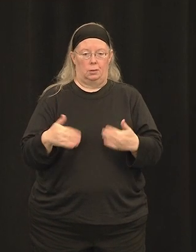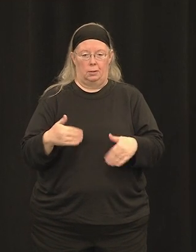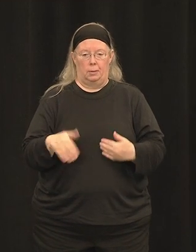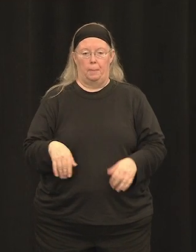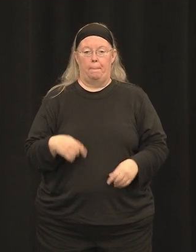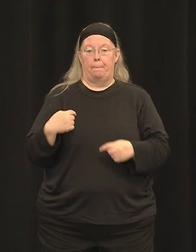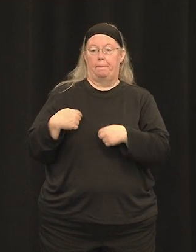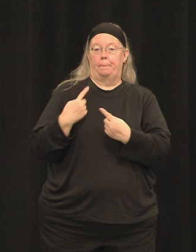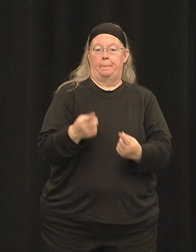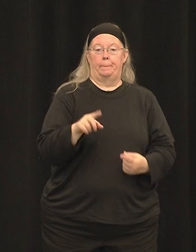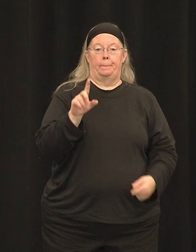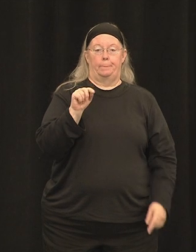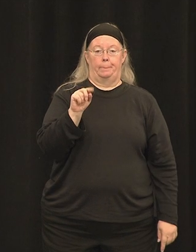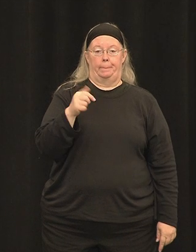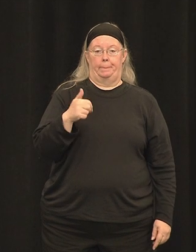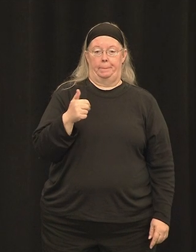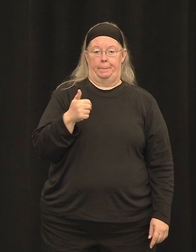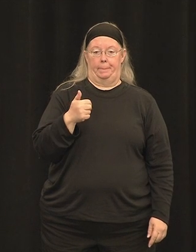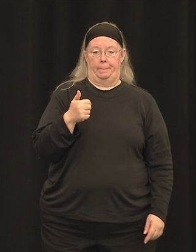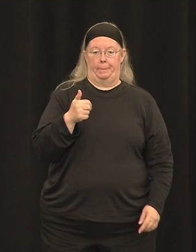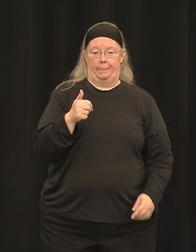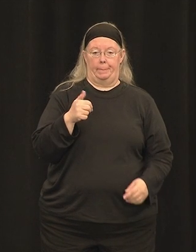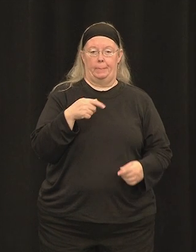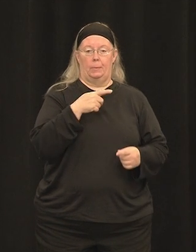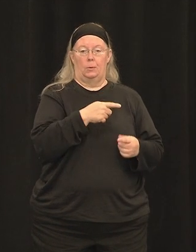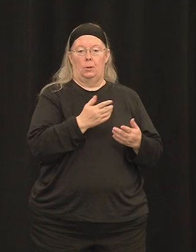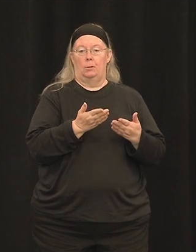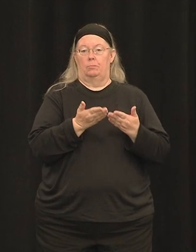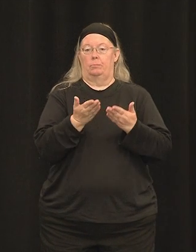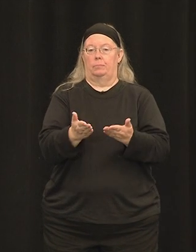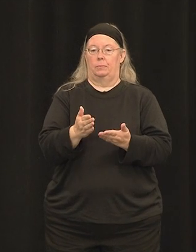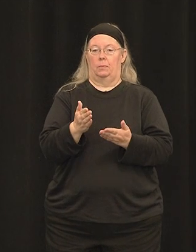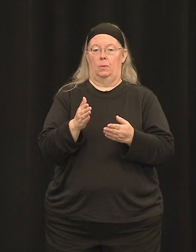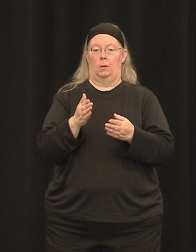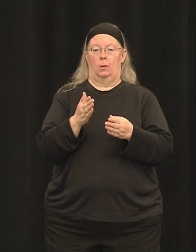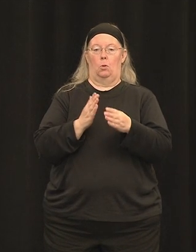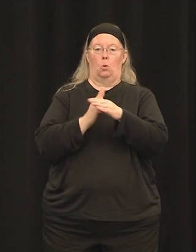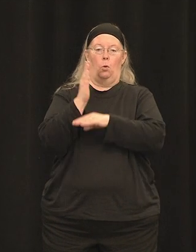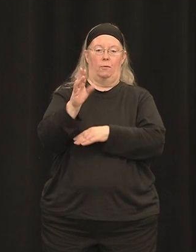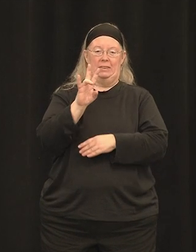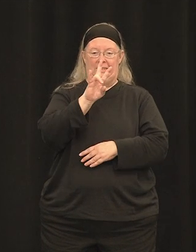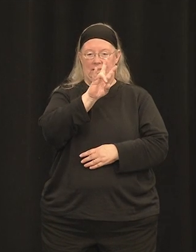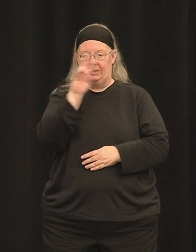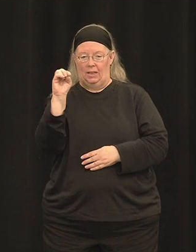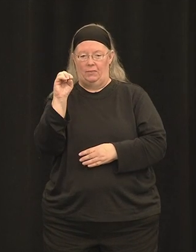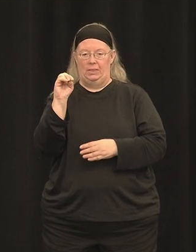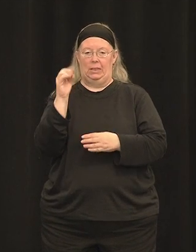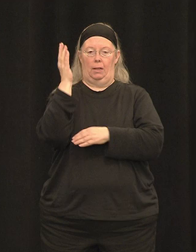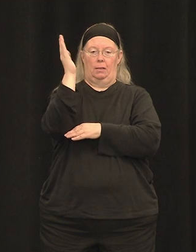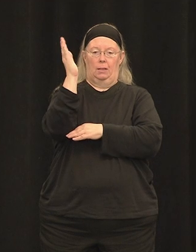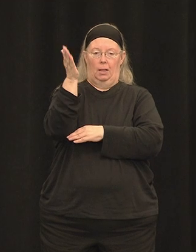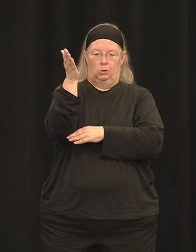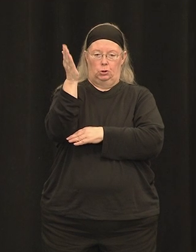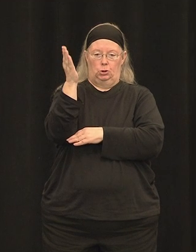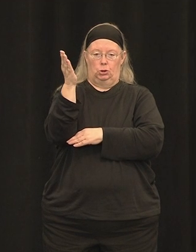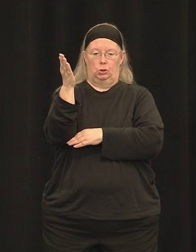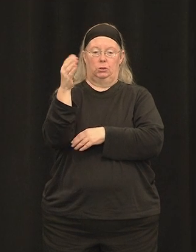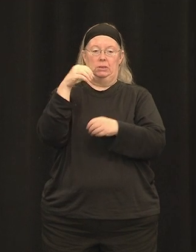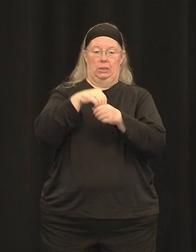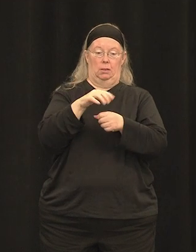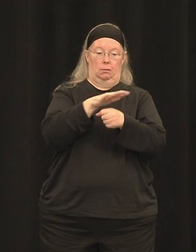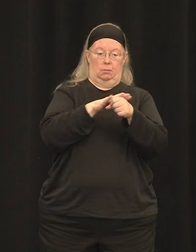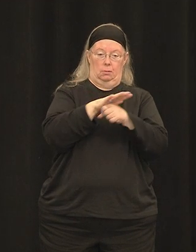70 invited lectures both within and outside the USA. She's also founder, director,